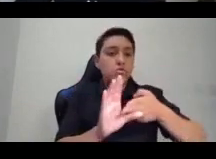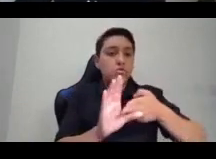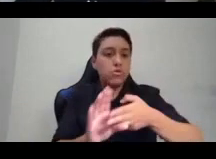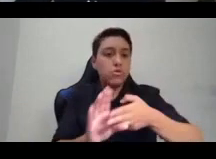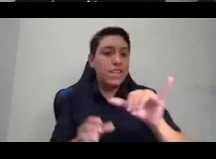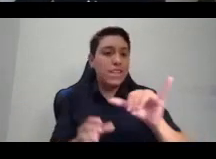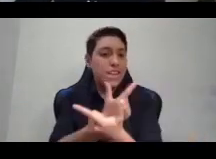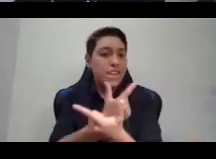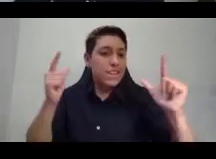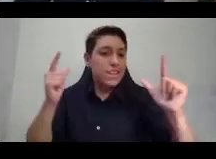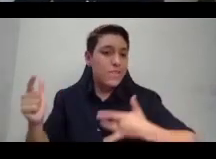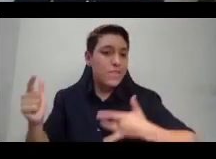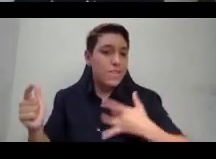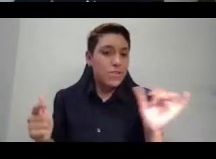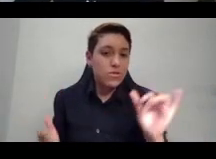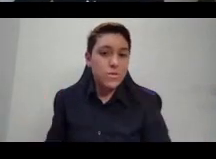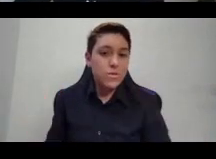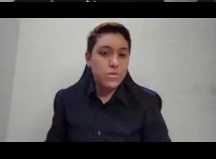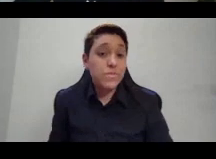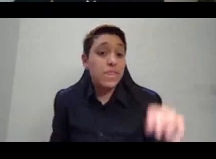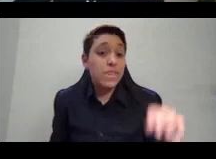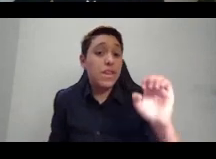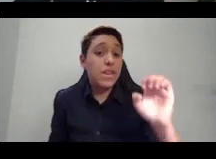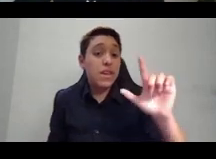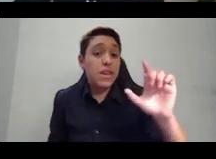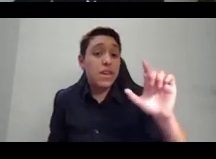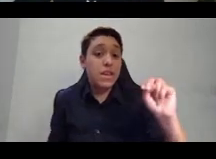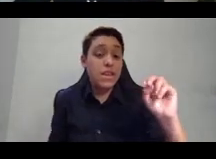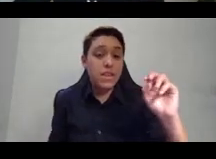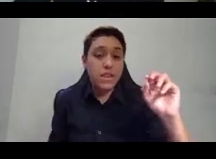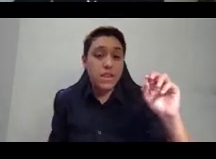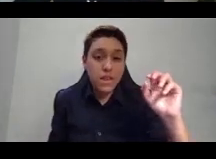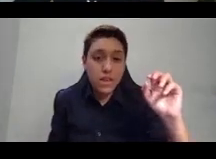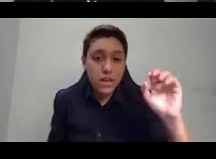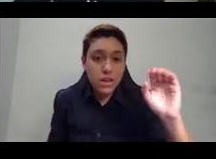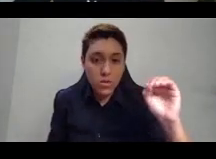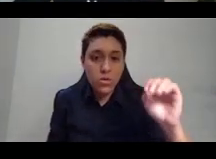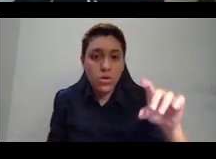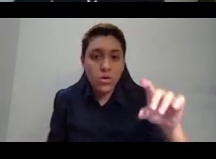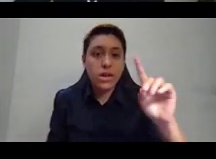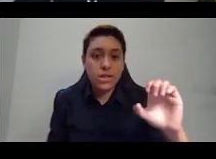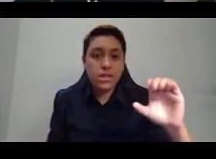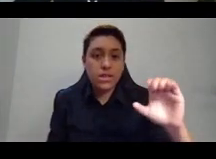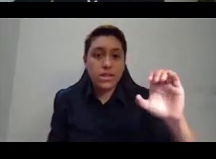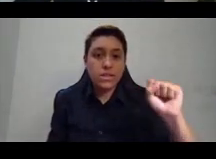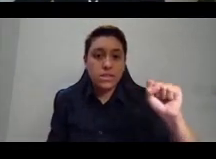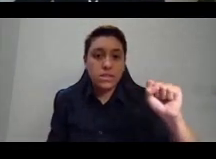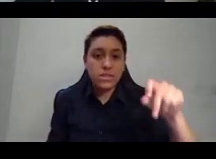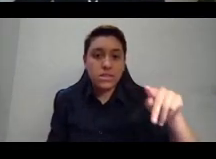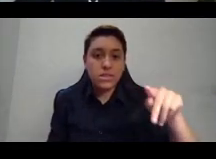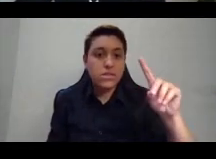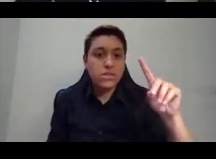Eleanor de Céspedes is or was a